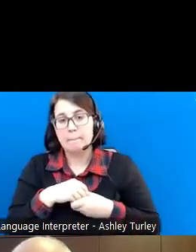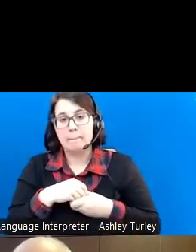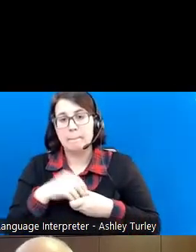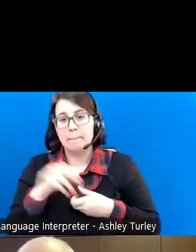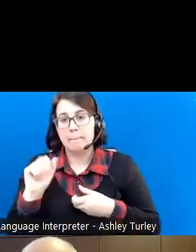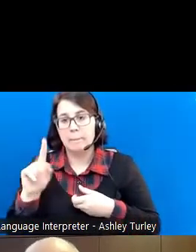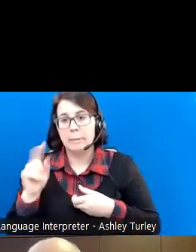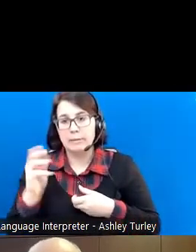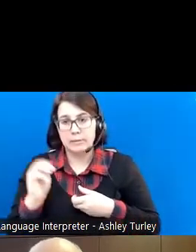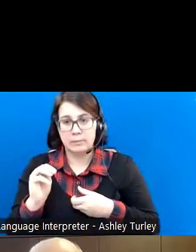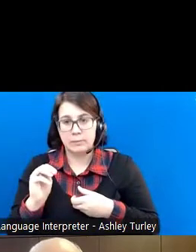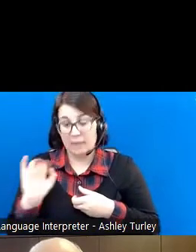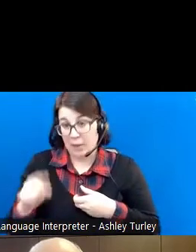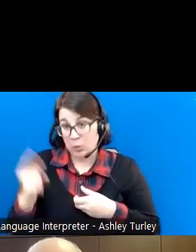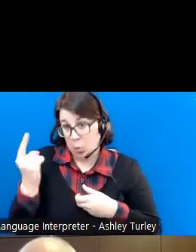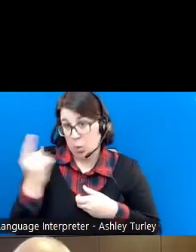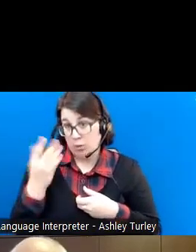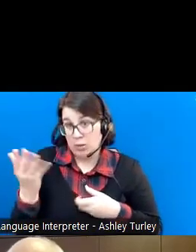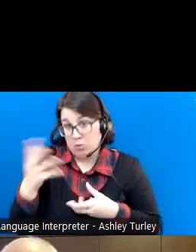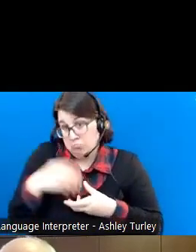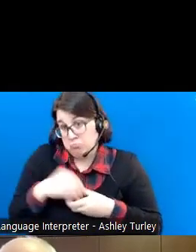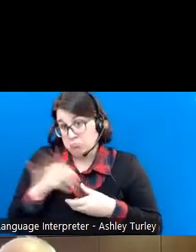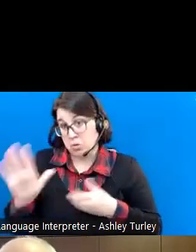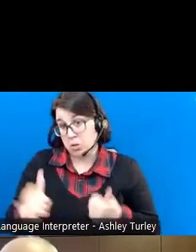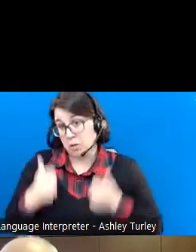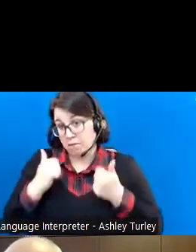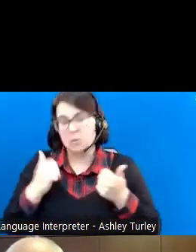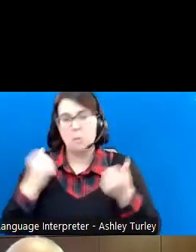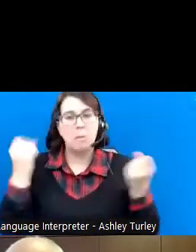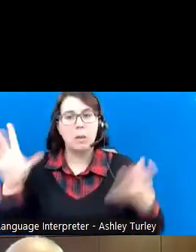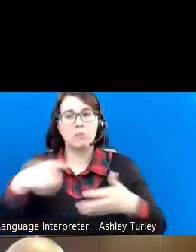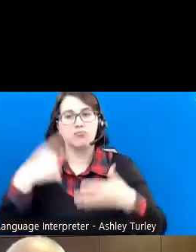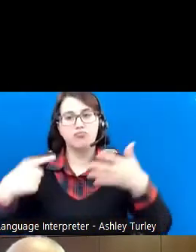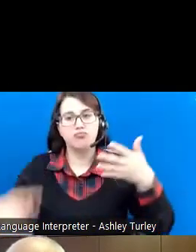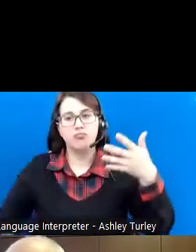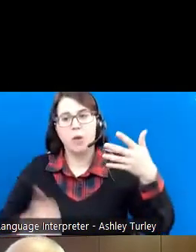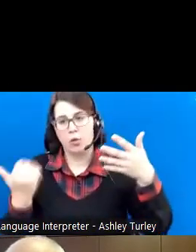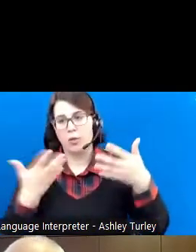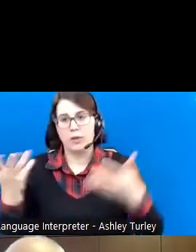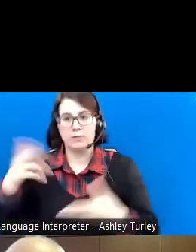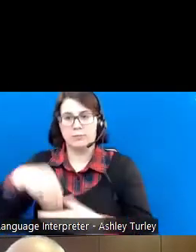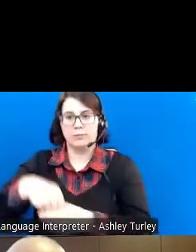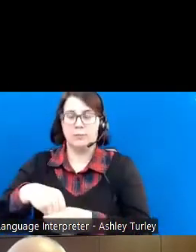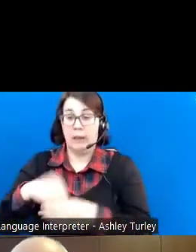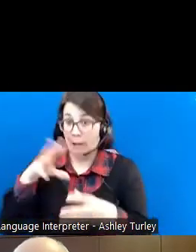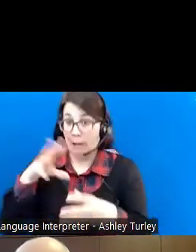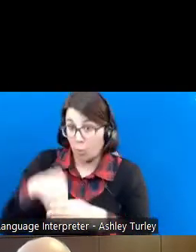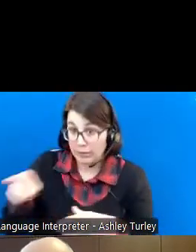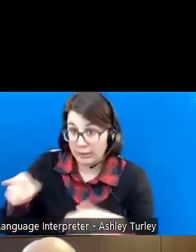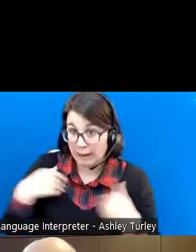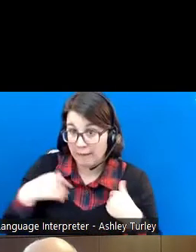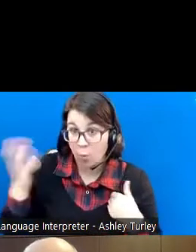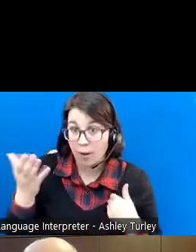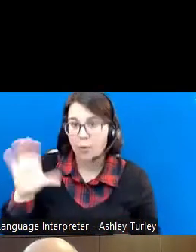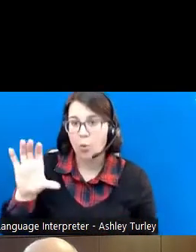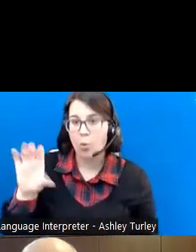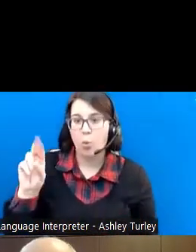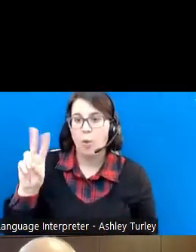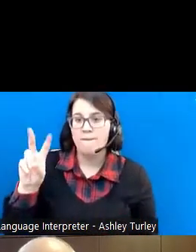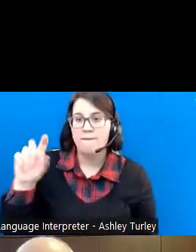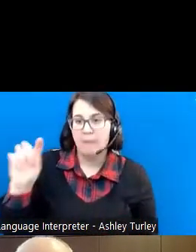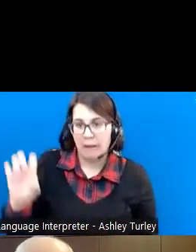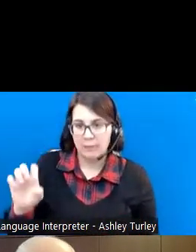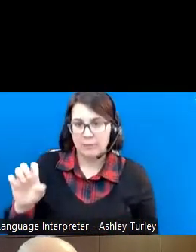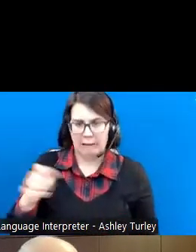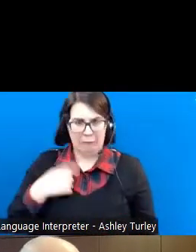one thing in his life, but he has many other things, including a Corvette, I might add, which